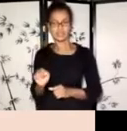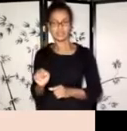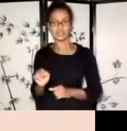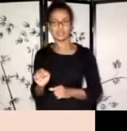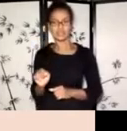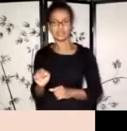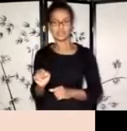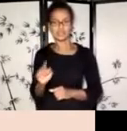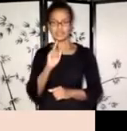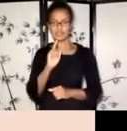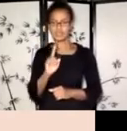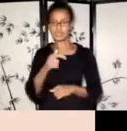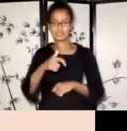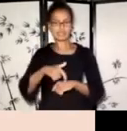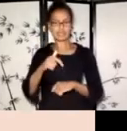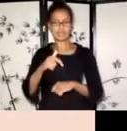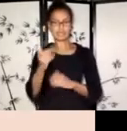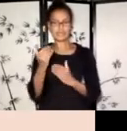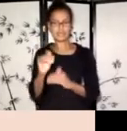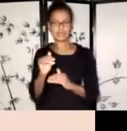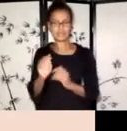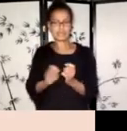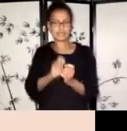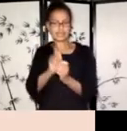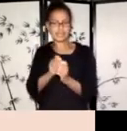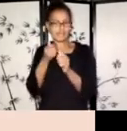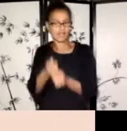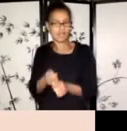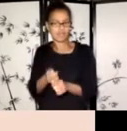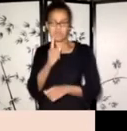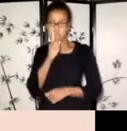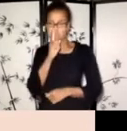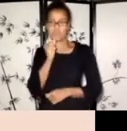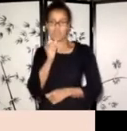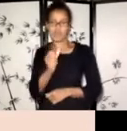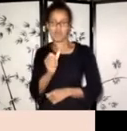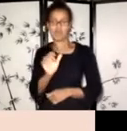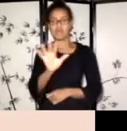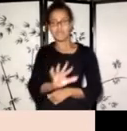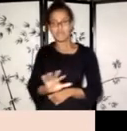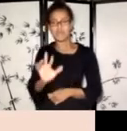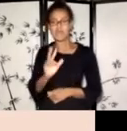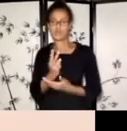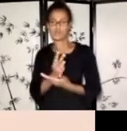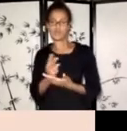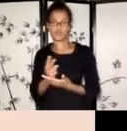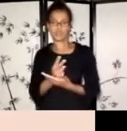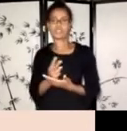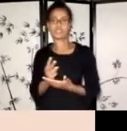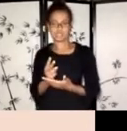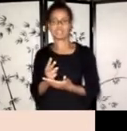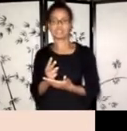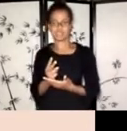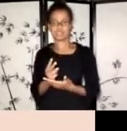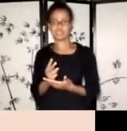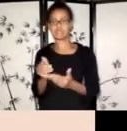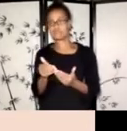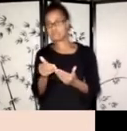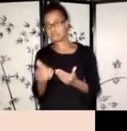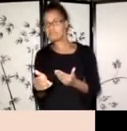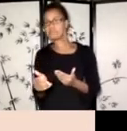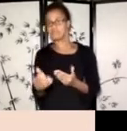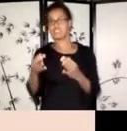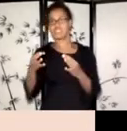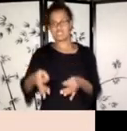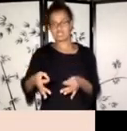it's hard to give a timeline, but basically somewhere within a two week frame after that you get the results and,